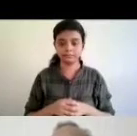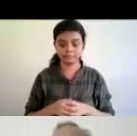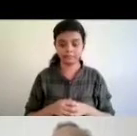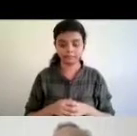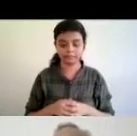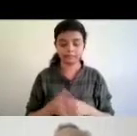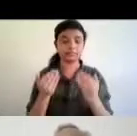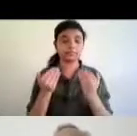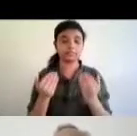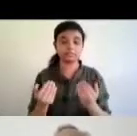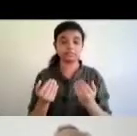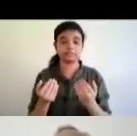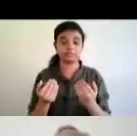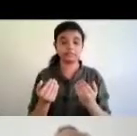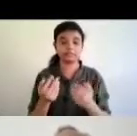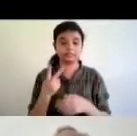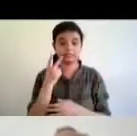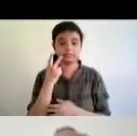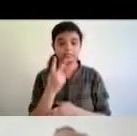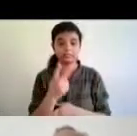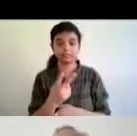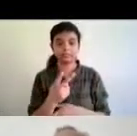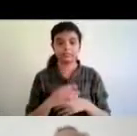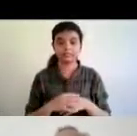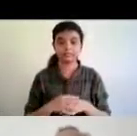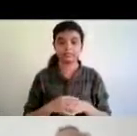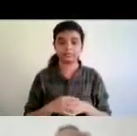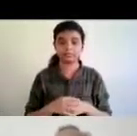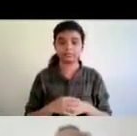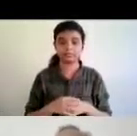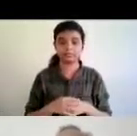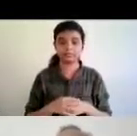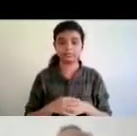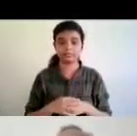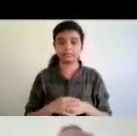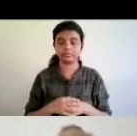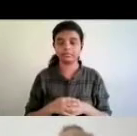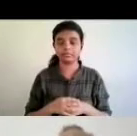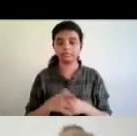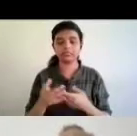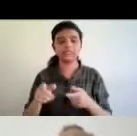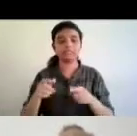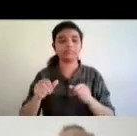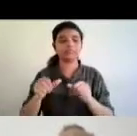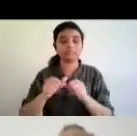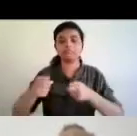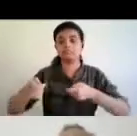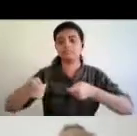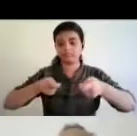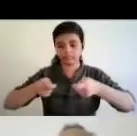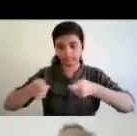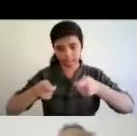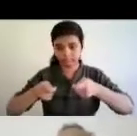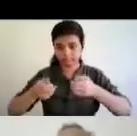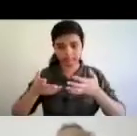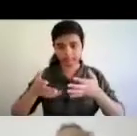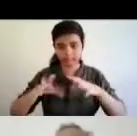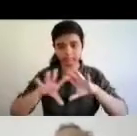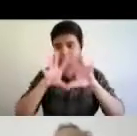now uh wipo um obviously is administering this uh this